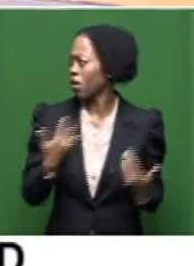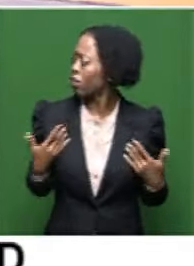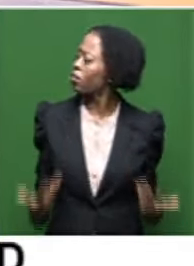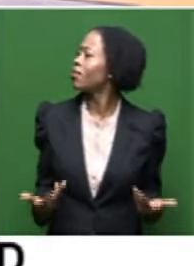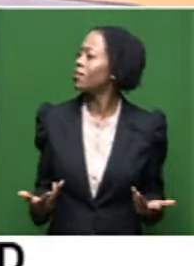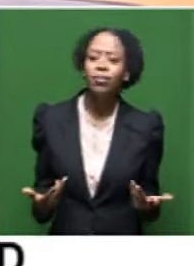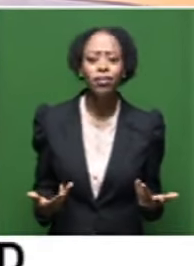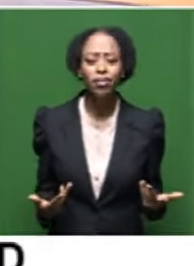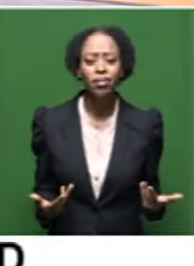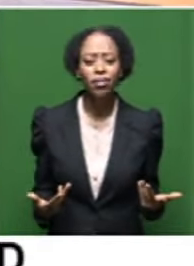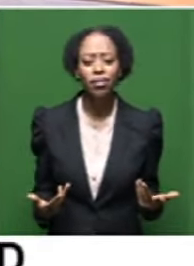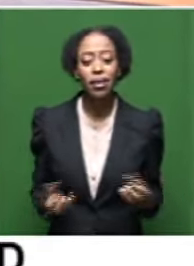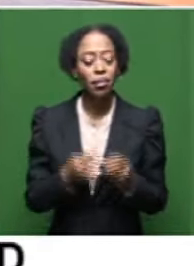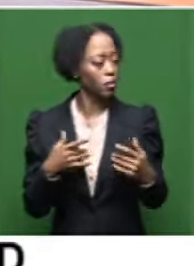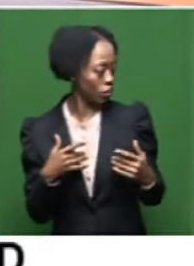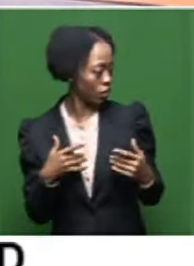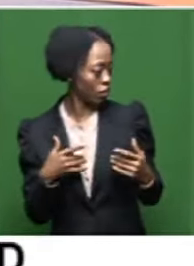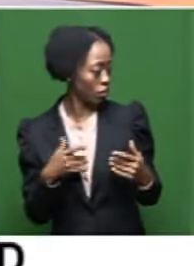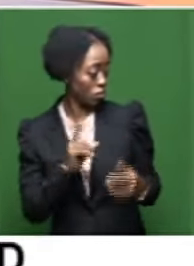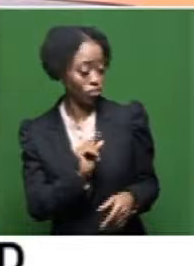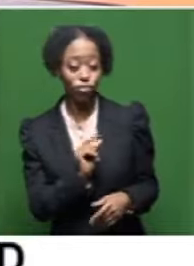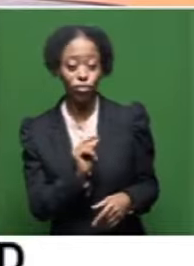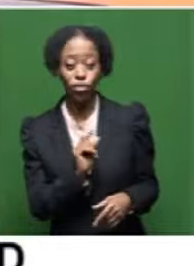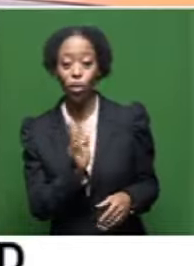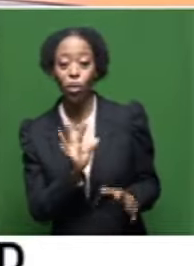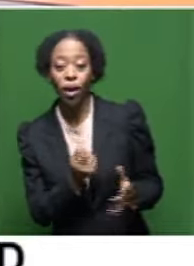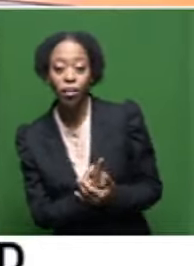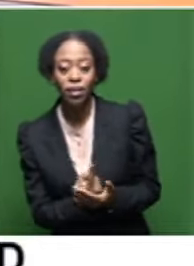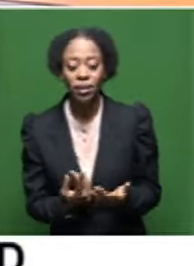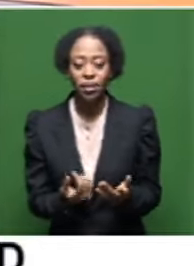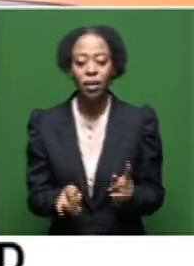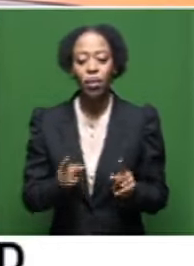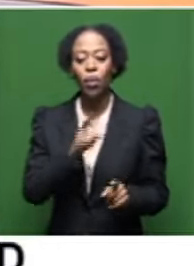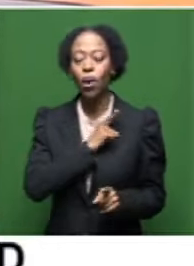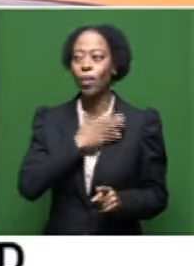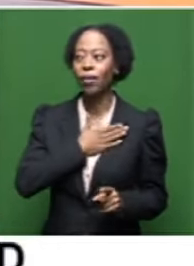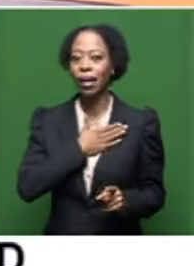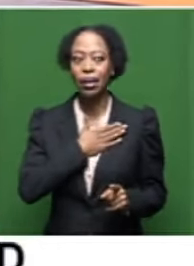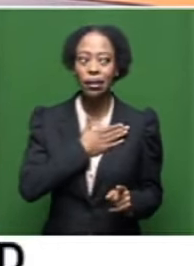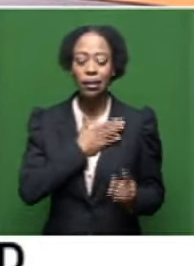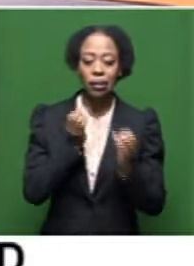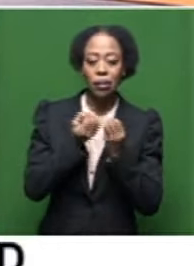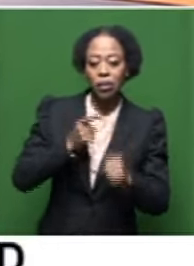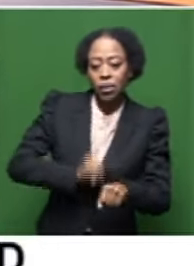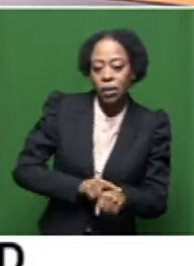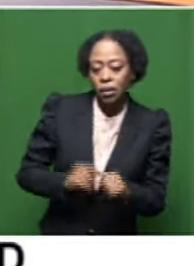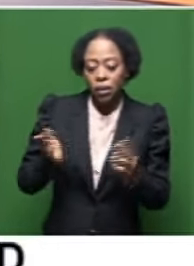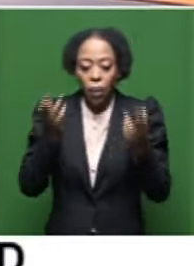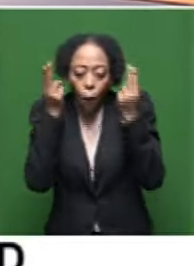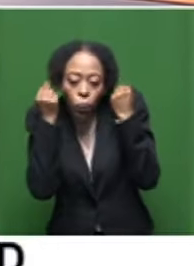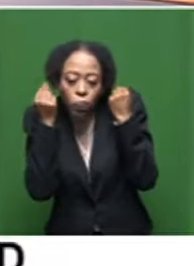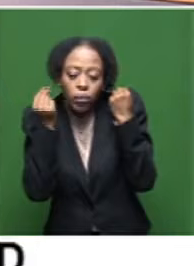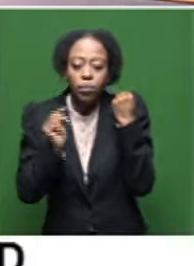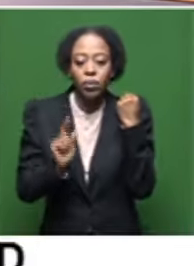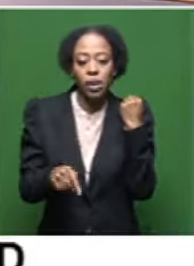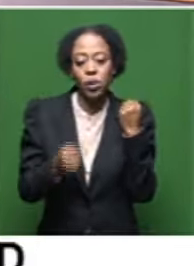you know, and many of us were like, oh, why? What happened? Because we feel that a lot of times we have to be almost